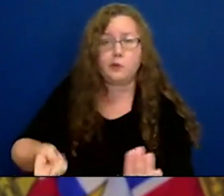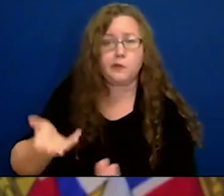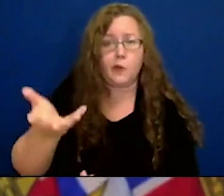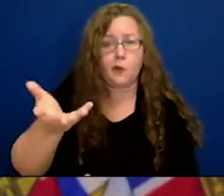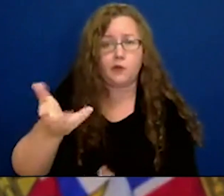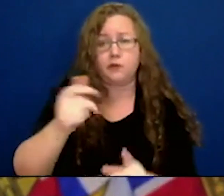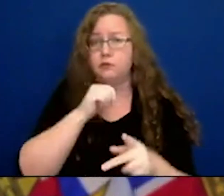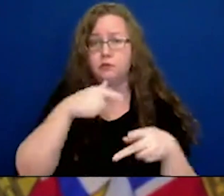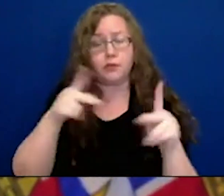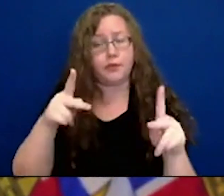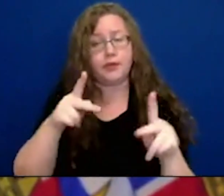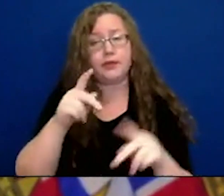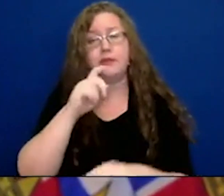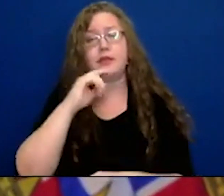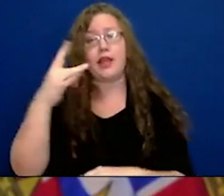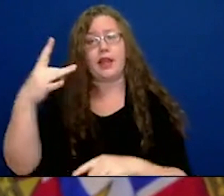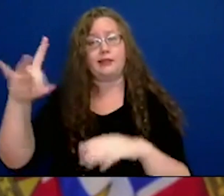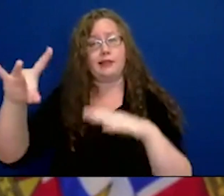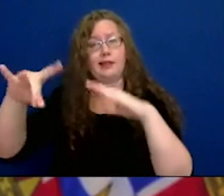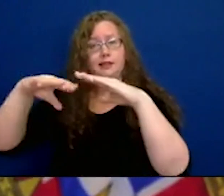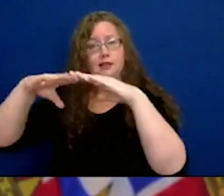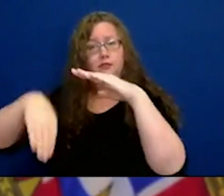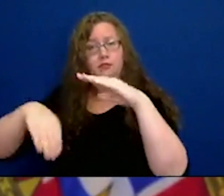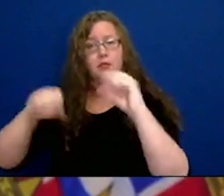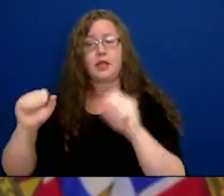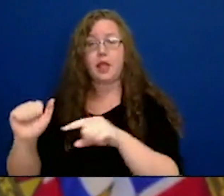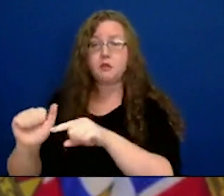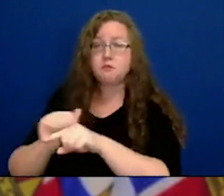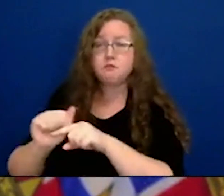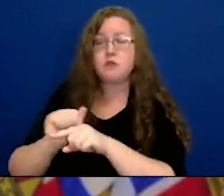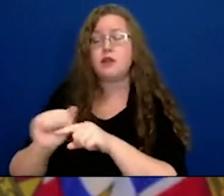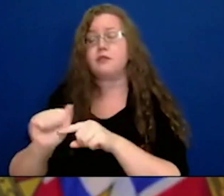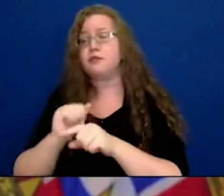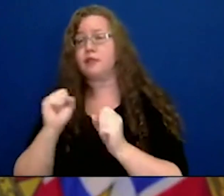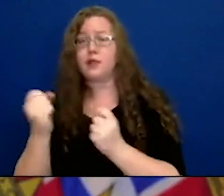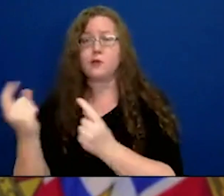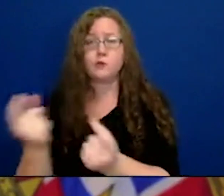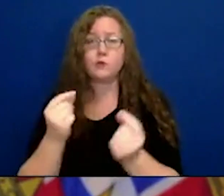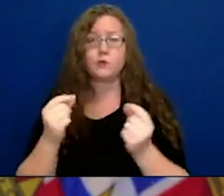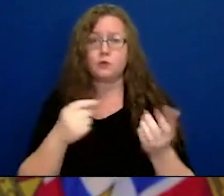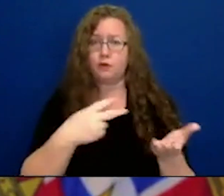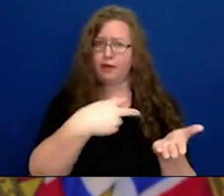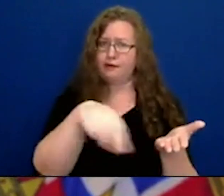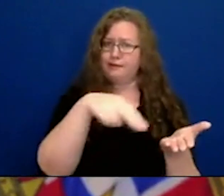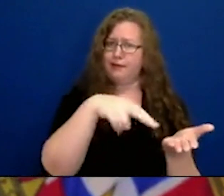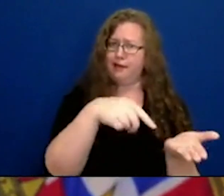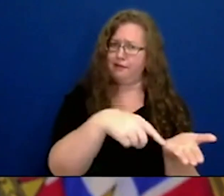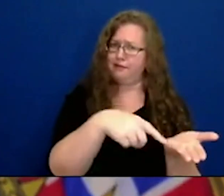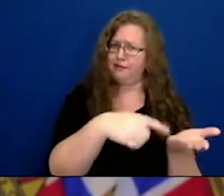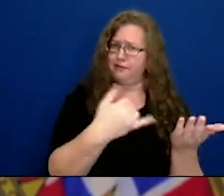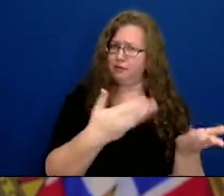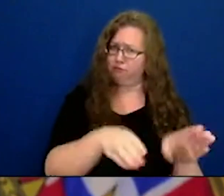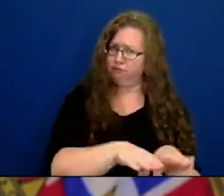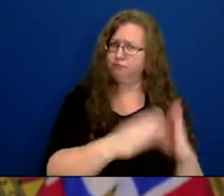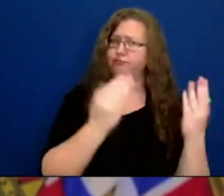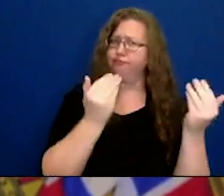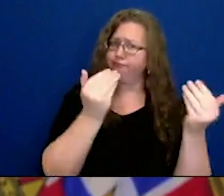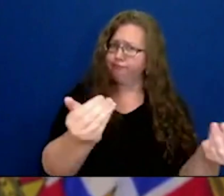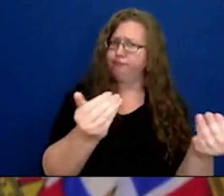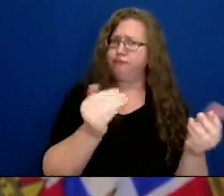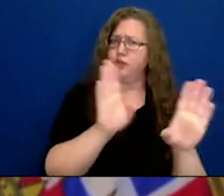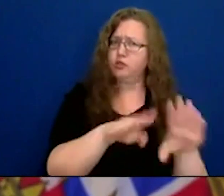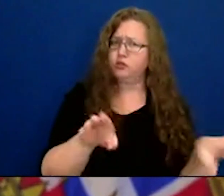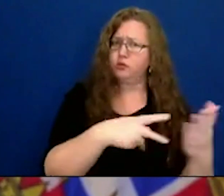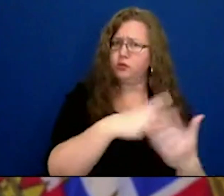but anyone under 18 can still practice and train with their teams and even dance studios are now allowed to open their children's programs. So my